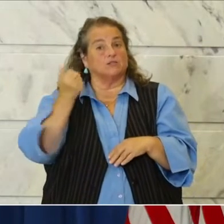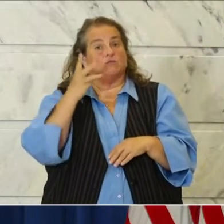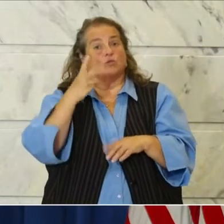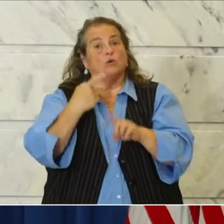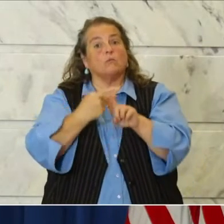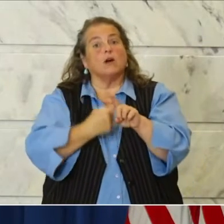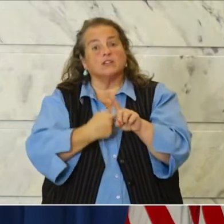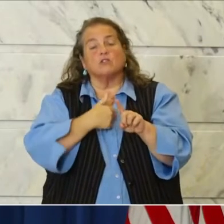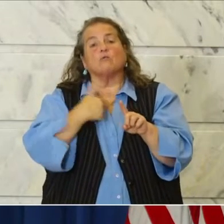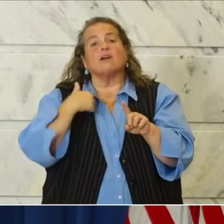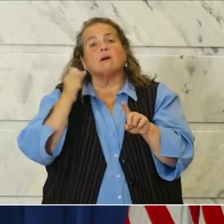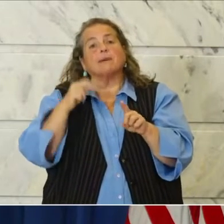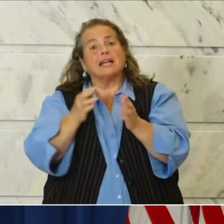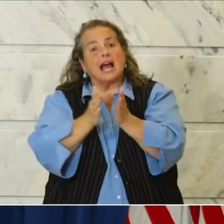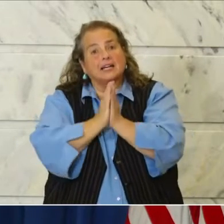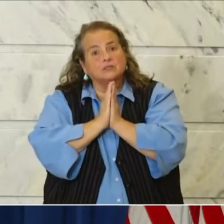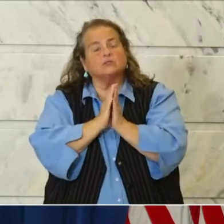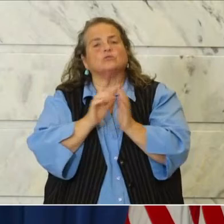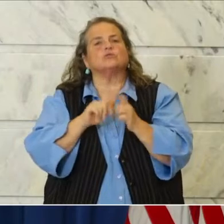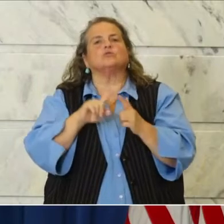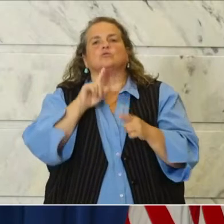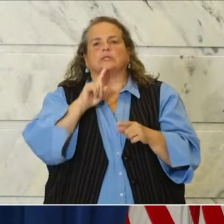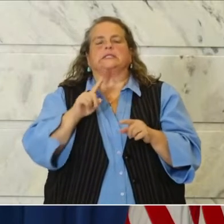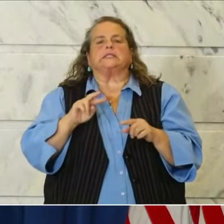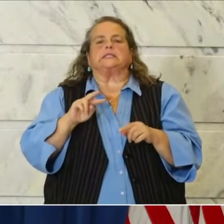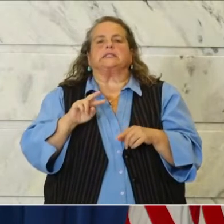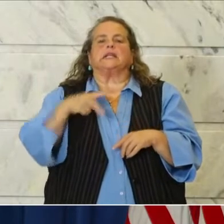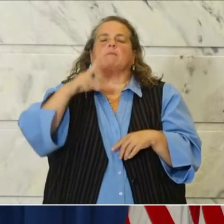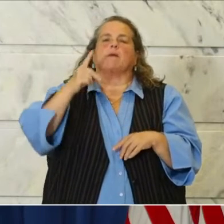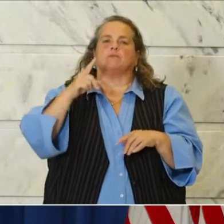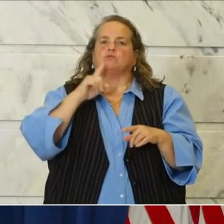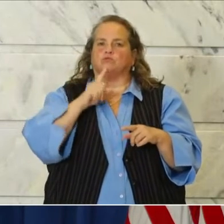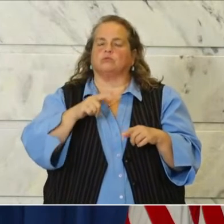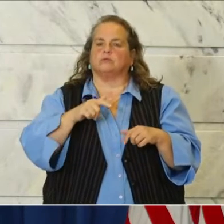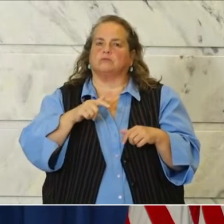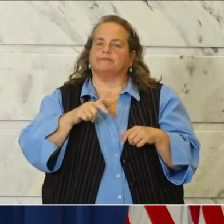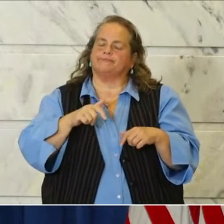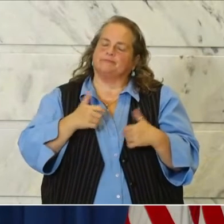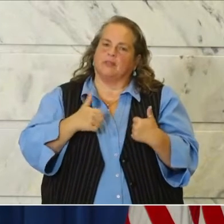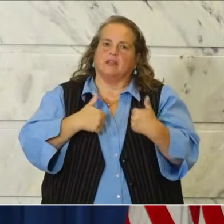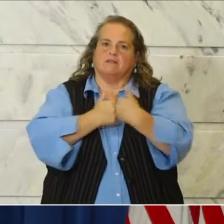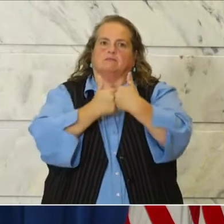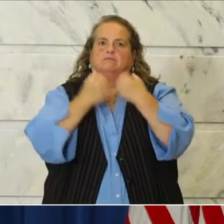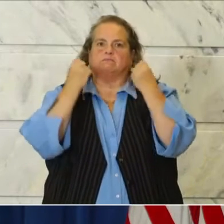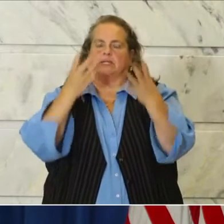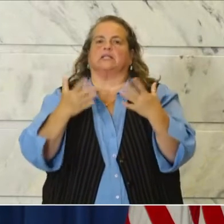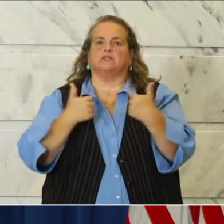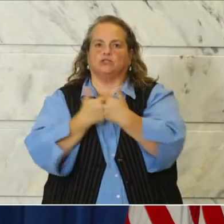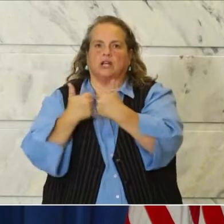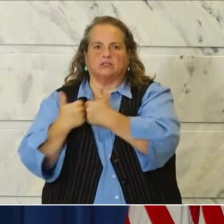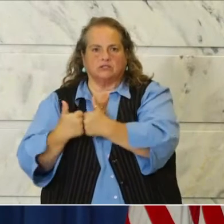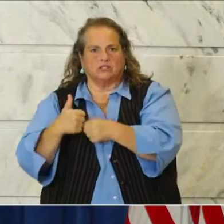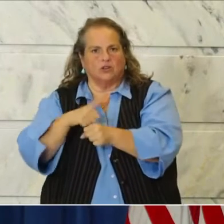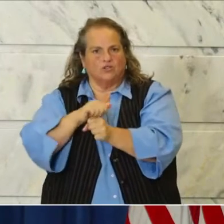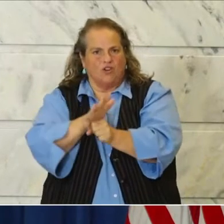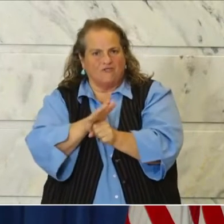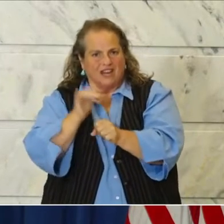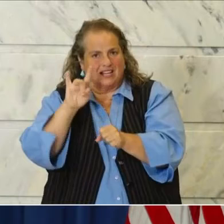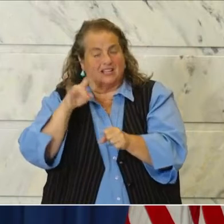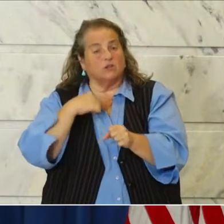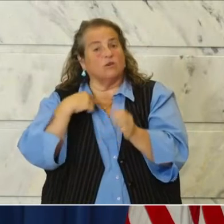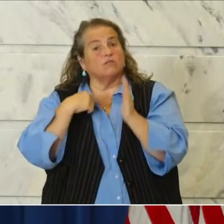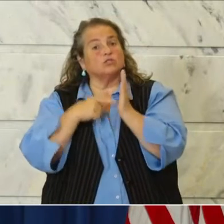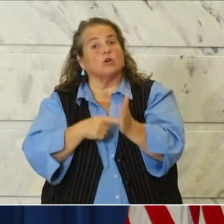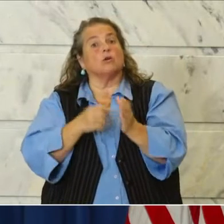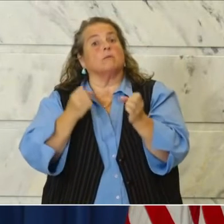months, we have been asked to step up to face numerous challenges in the face of COVID-19. You have shown that time and time again,